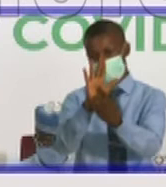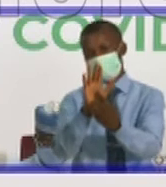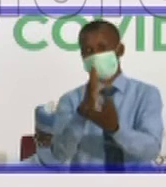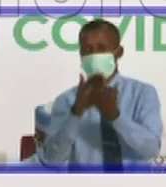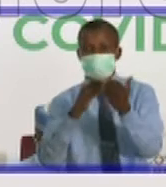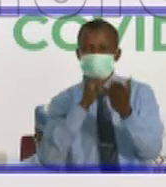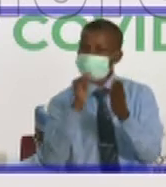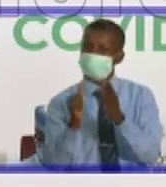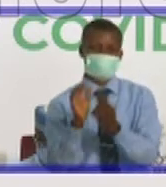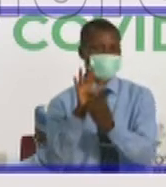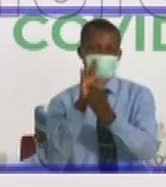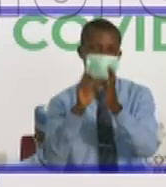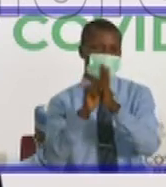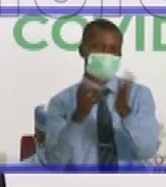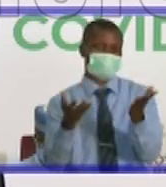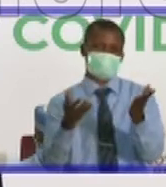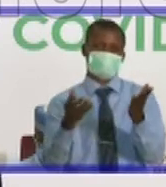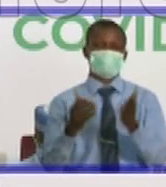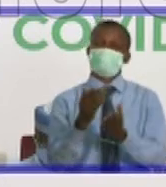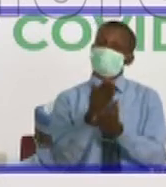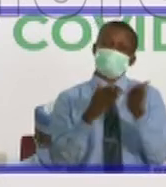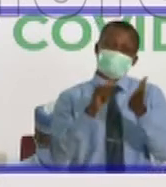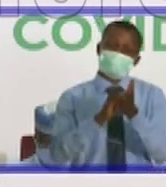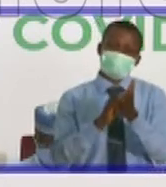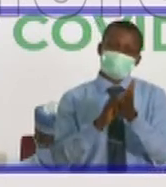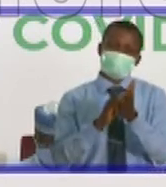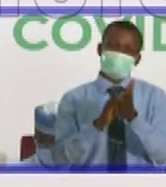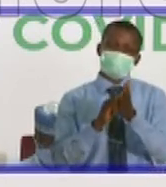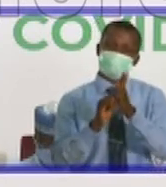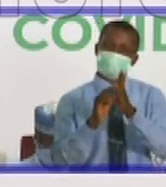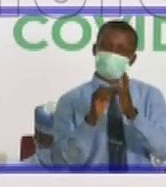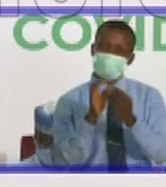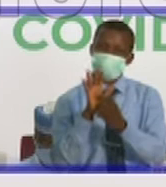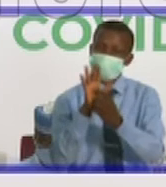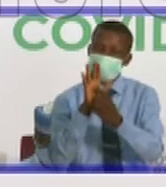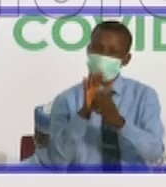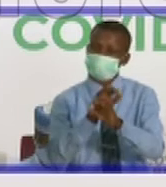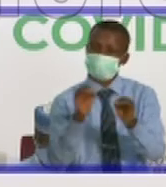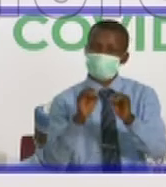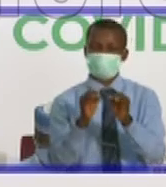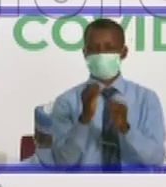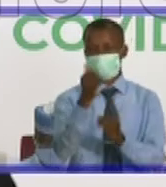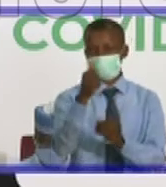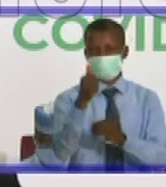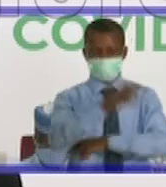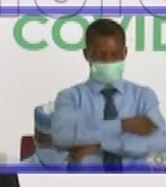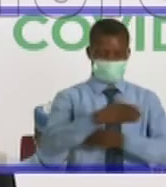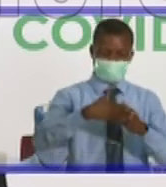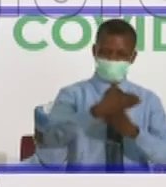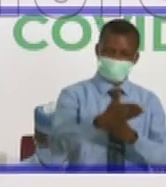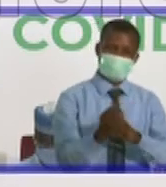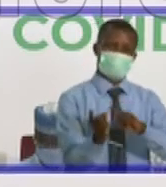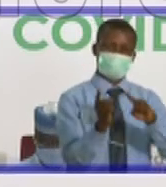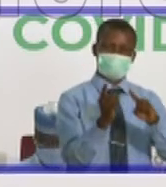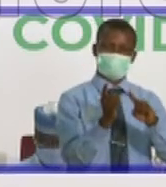So for symptomatic patients, they may now be discharged 10 days after symptom onset, at least 10 days